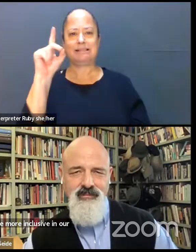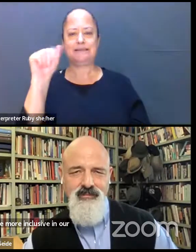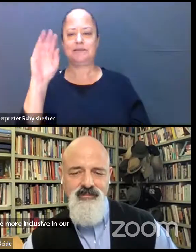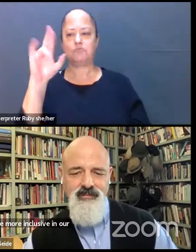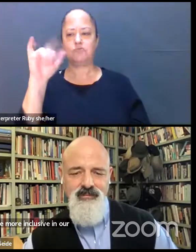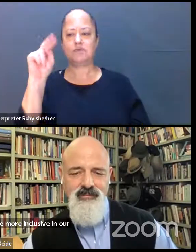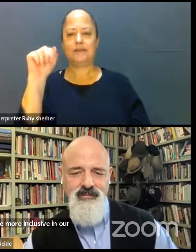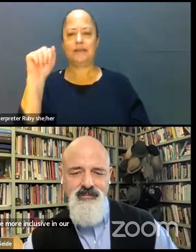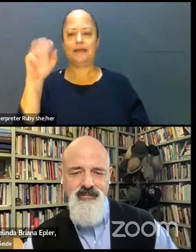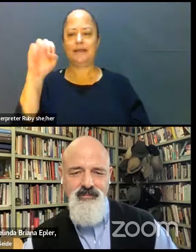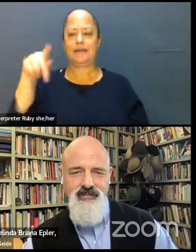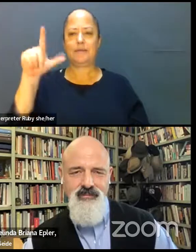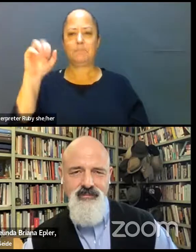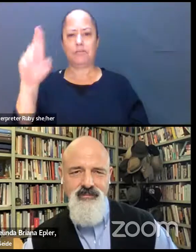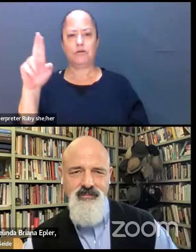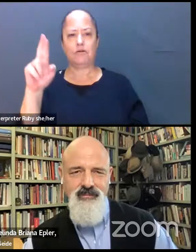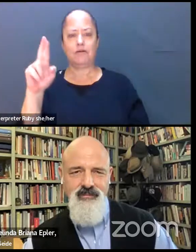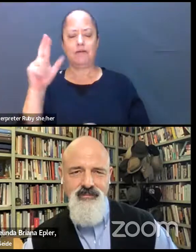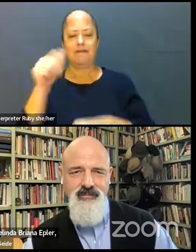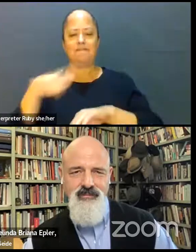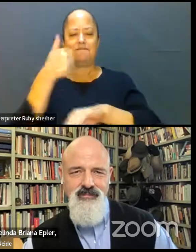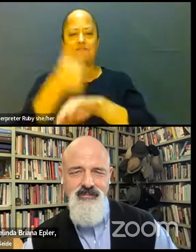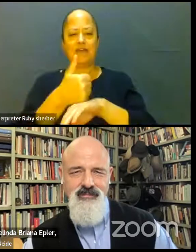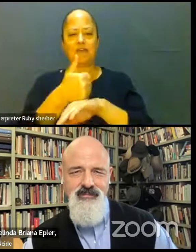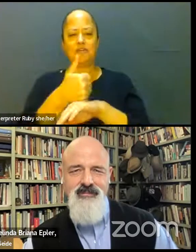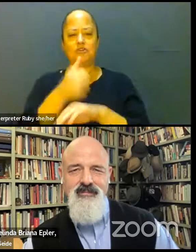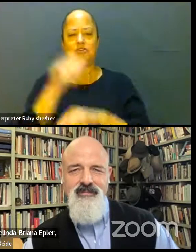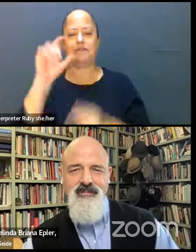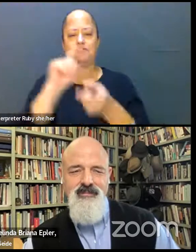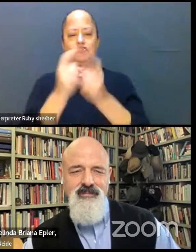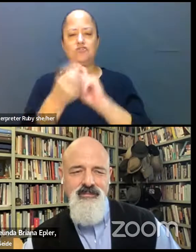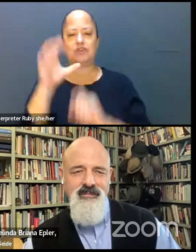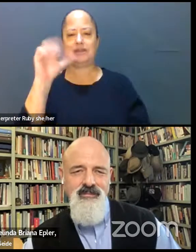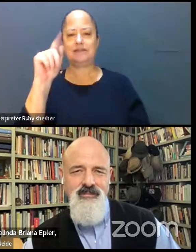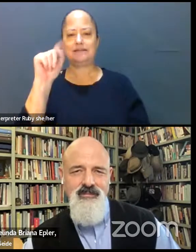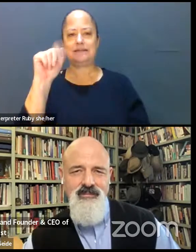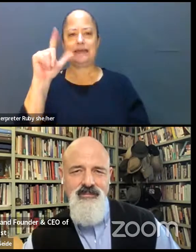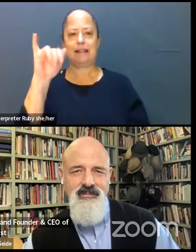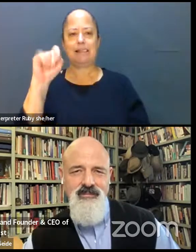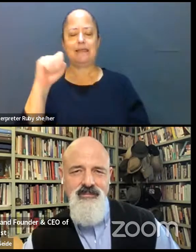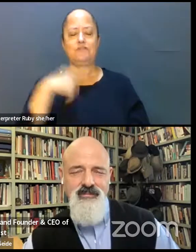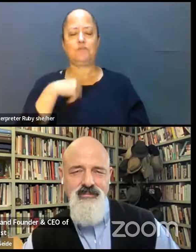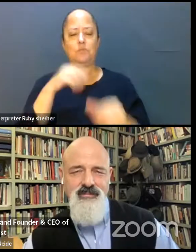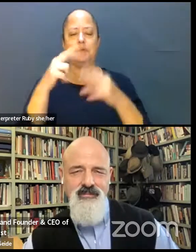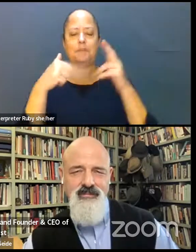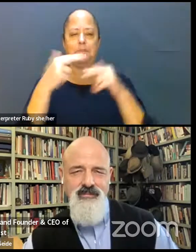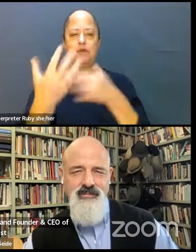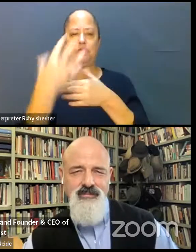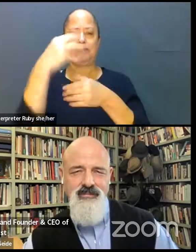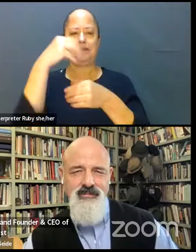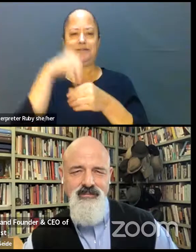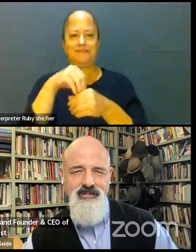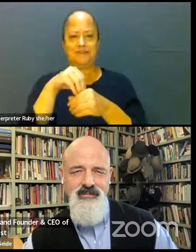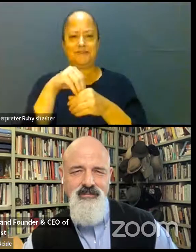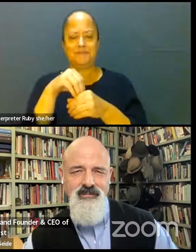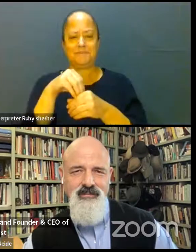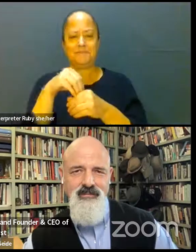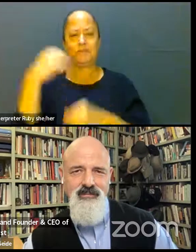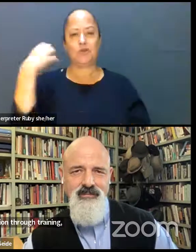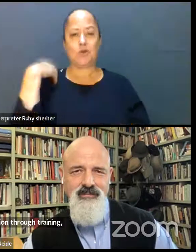Ally and founder and CEO of Change Catalyst, where we build inclusive innovation through training, consulting, coaching, and events.